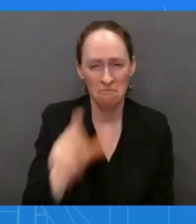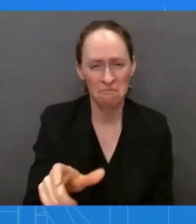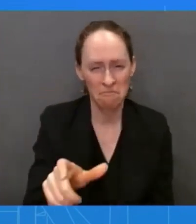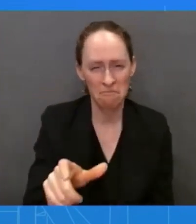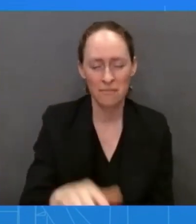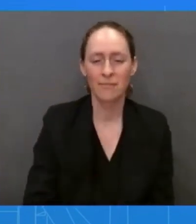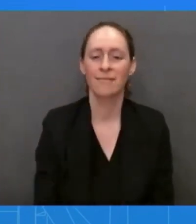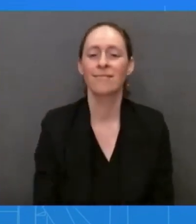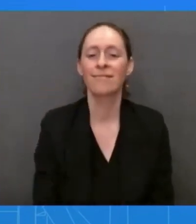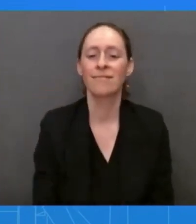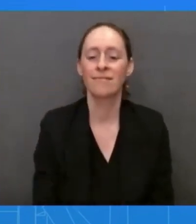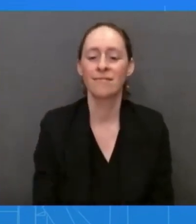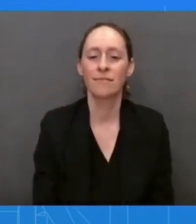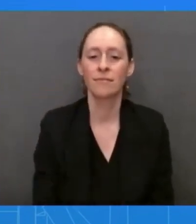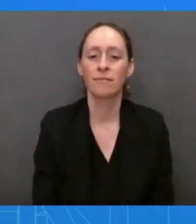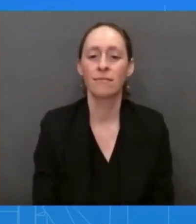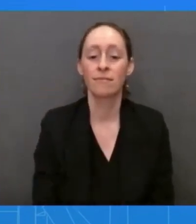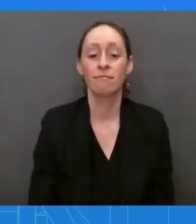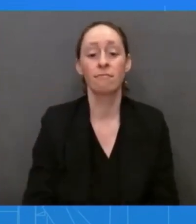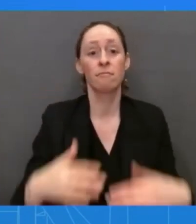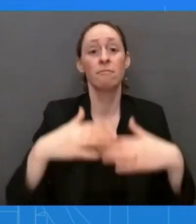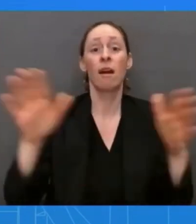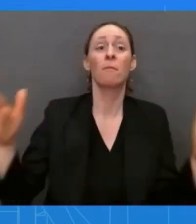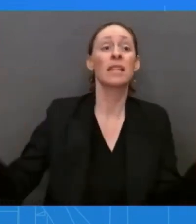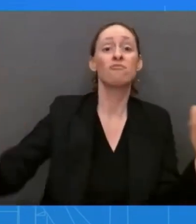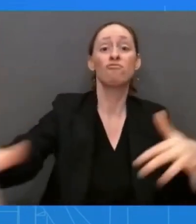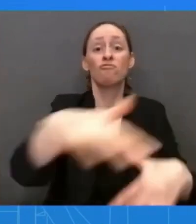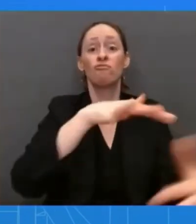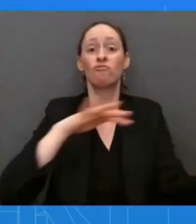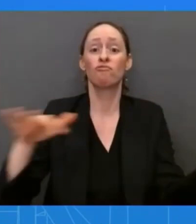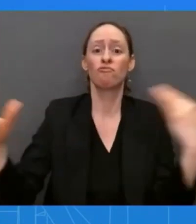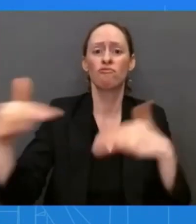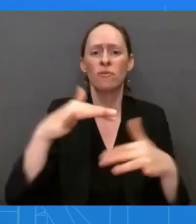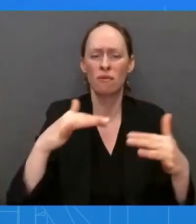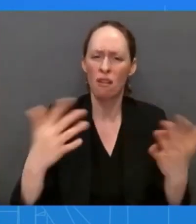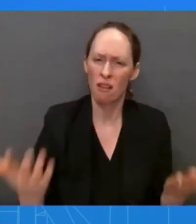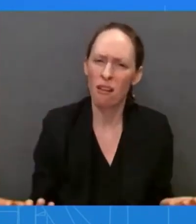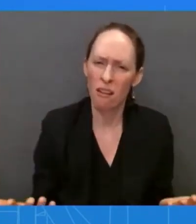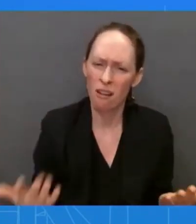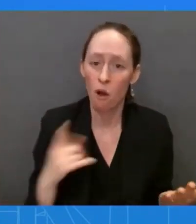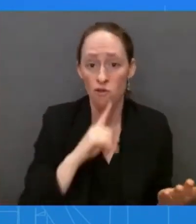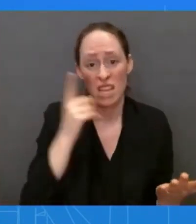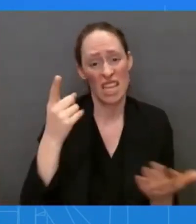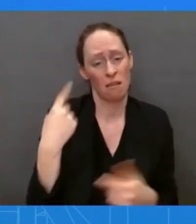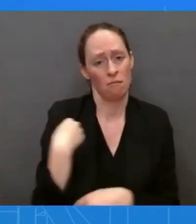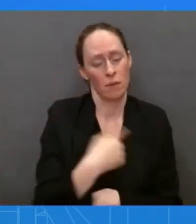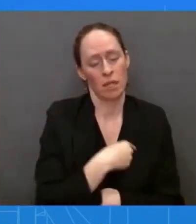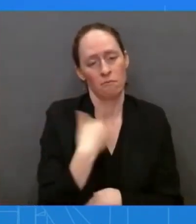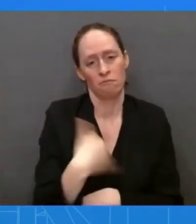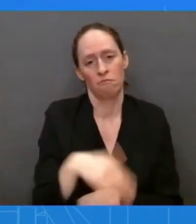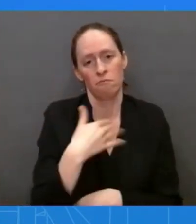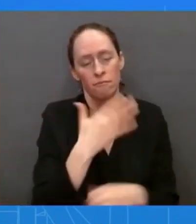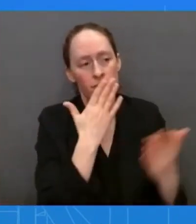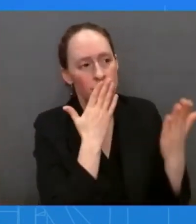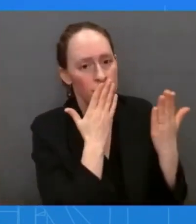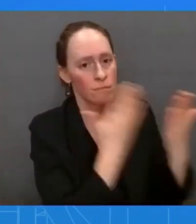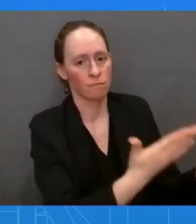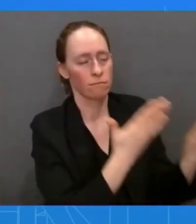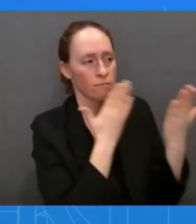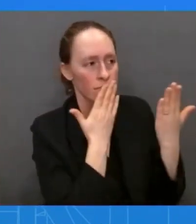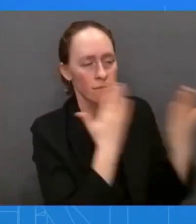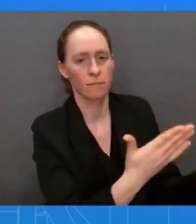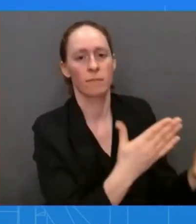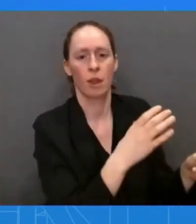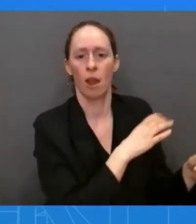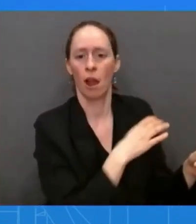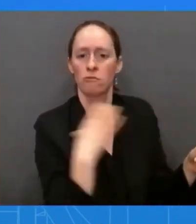grateful for the bicameral and the bipartisan support that we're getting on Capitol Hill. And you can see that continue. Even with the House of Representatives